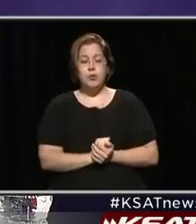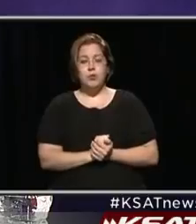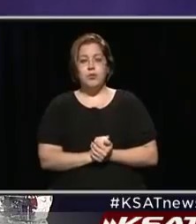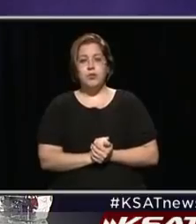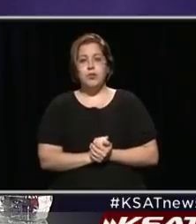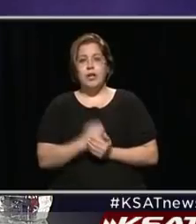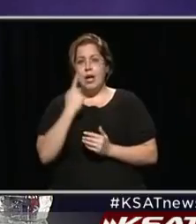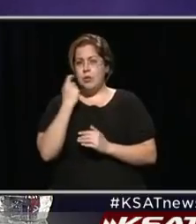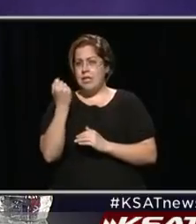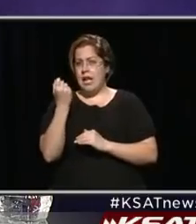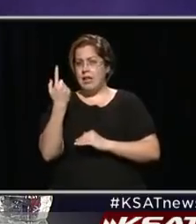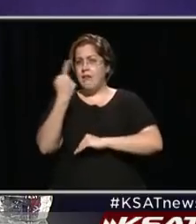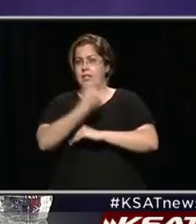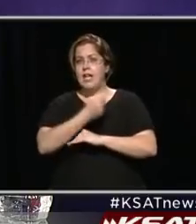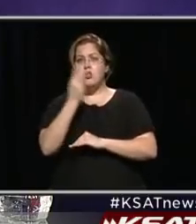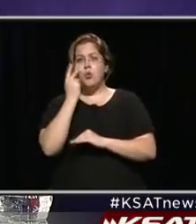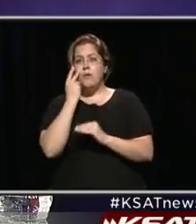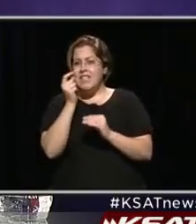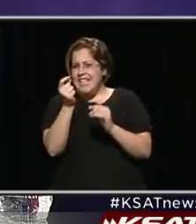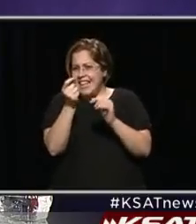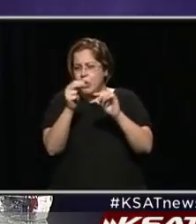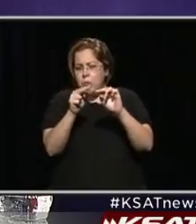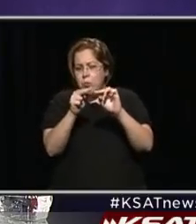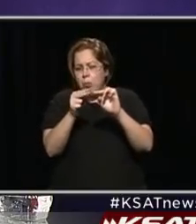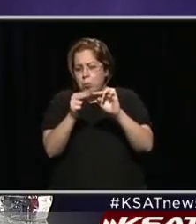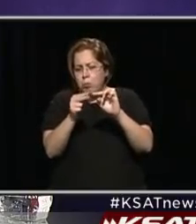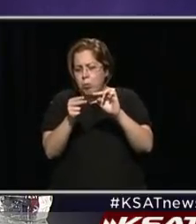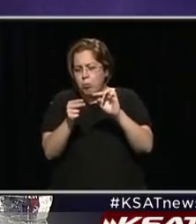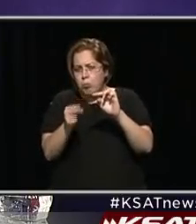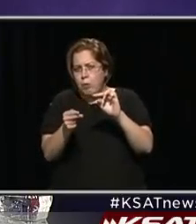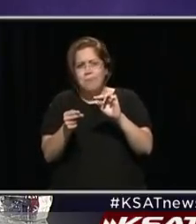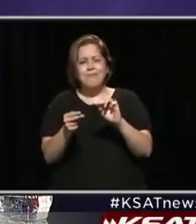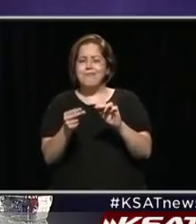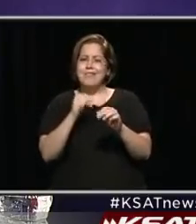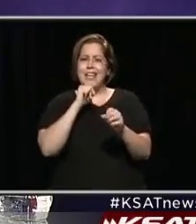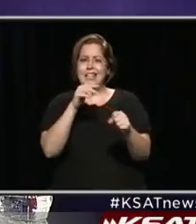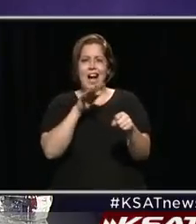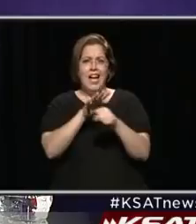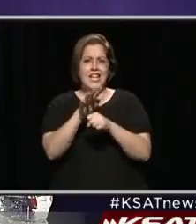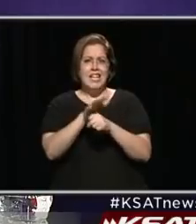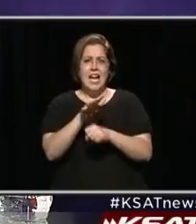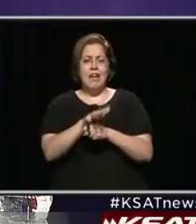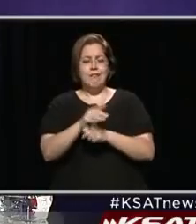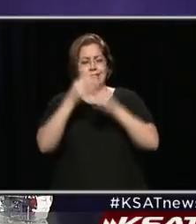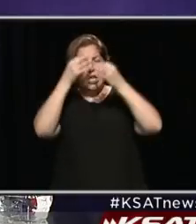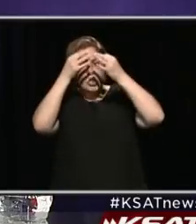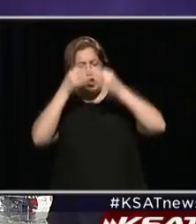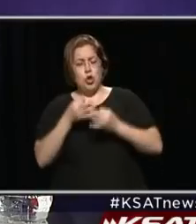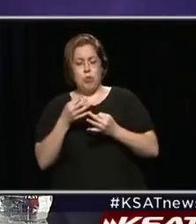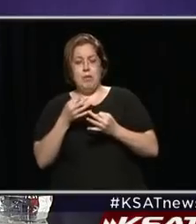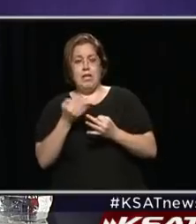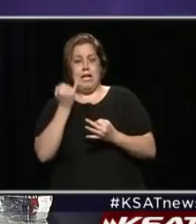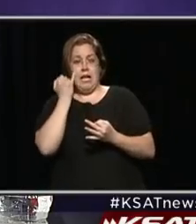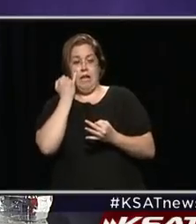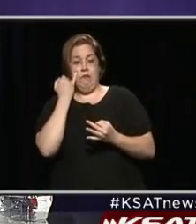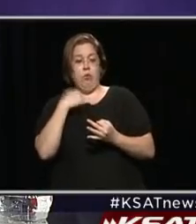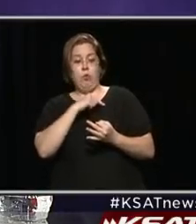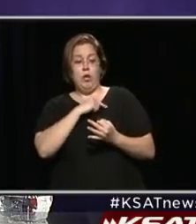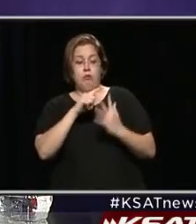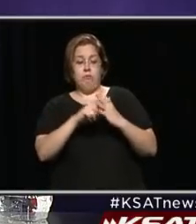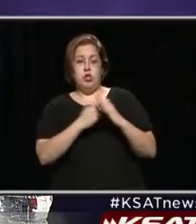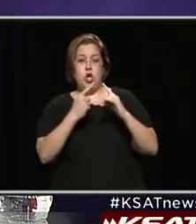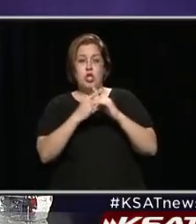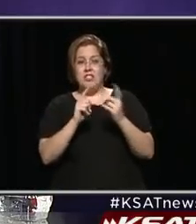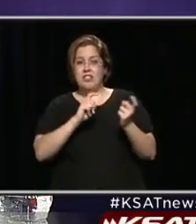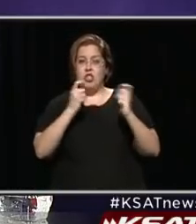in the last 11 days, we've seen a small decline, but not enough to really determine whether we're turning the corner or not.